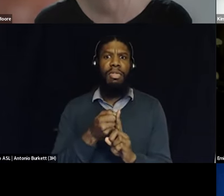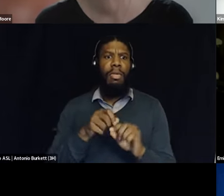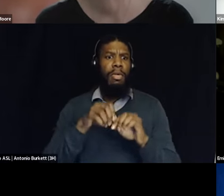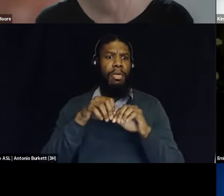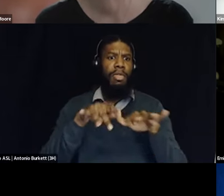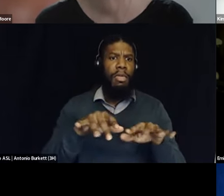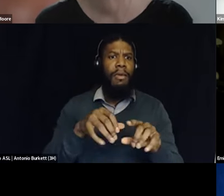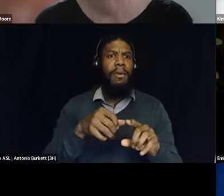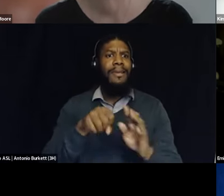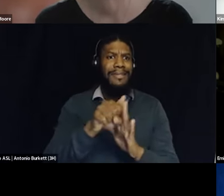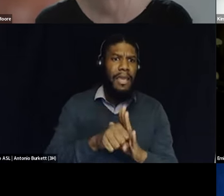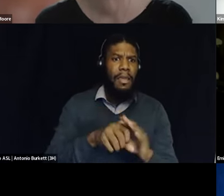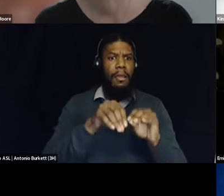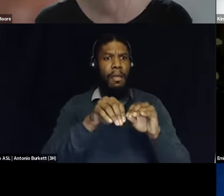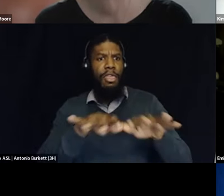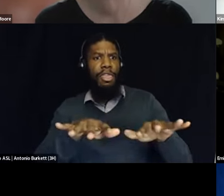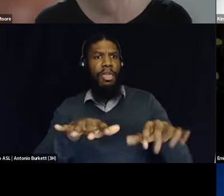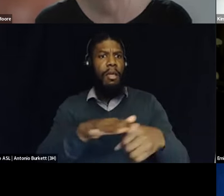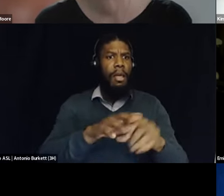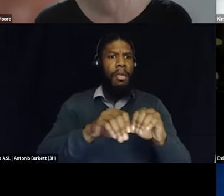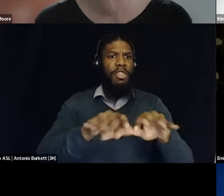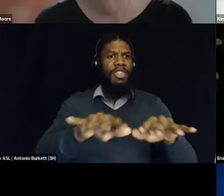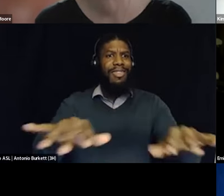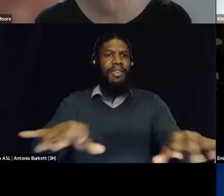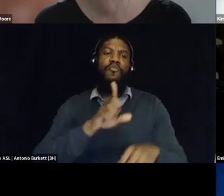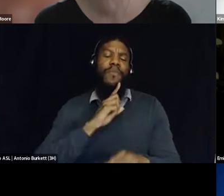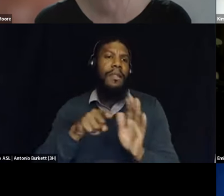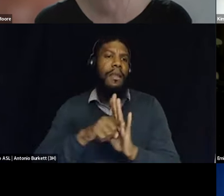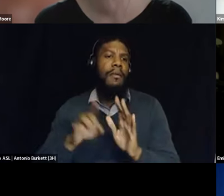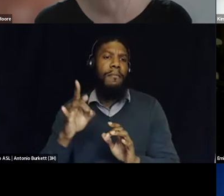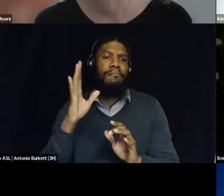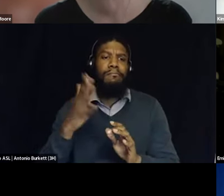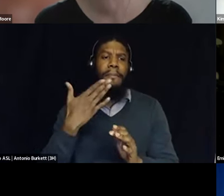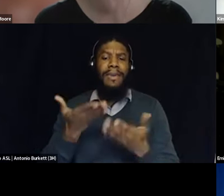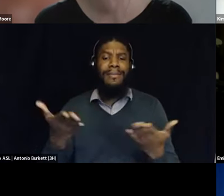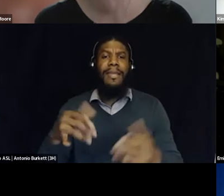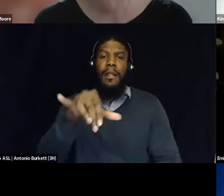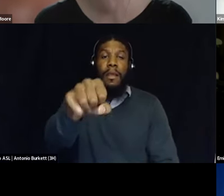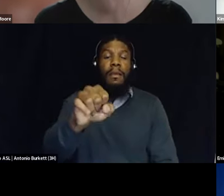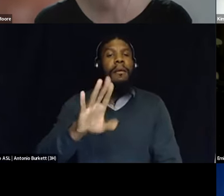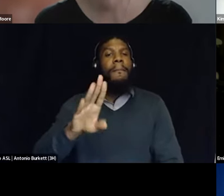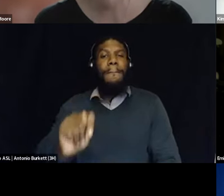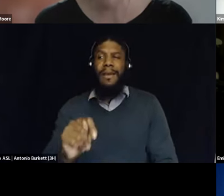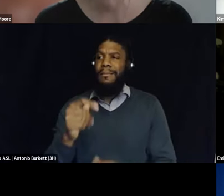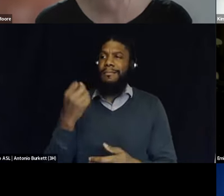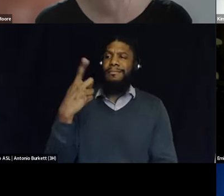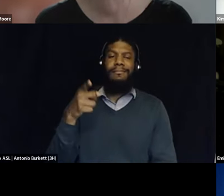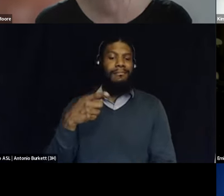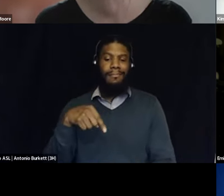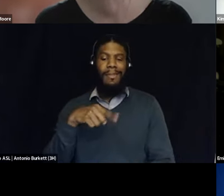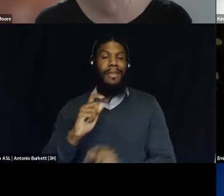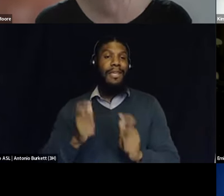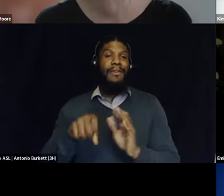the bad stuff i can tell you into the states and give them all kinds of powers and and